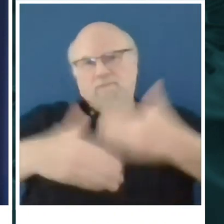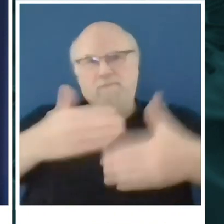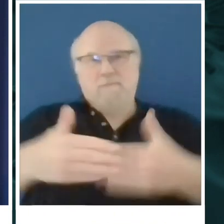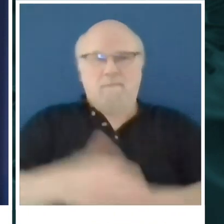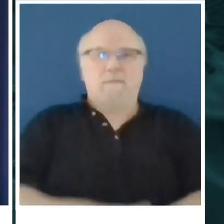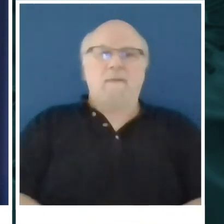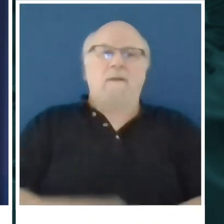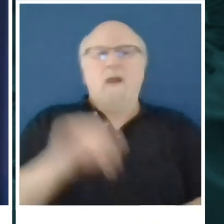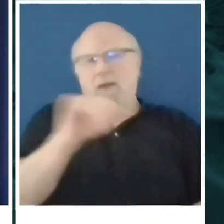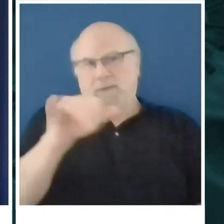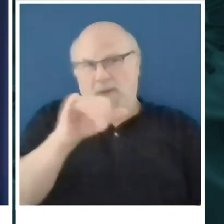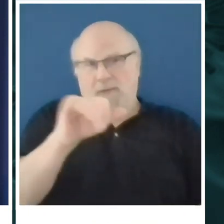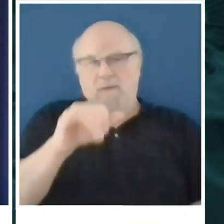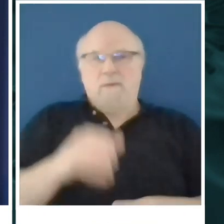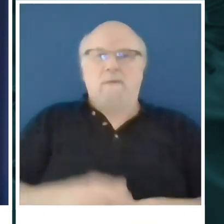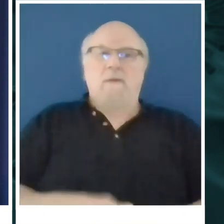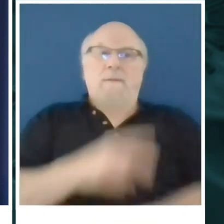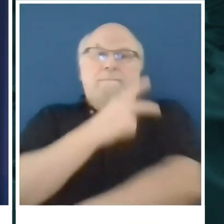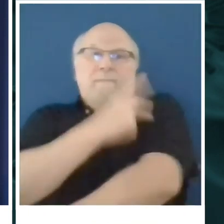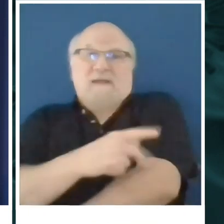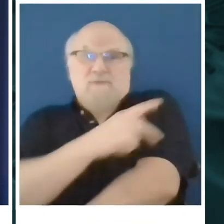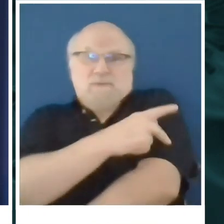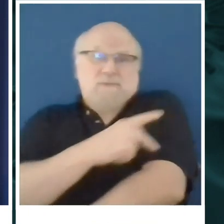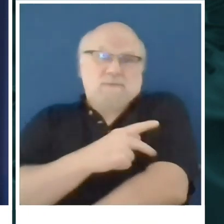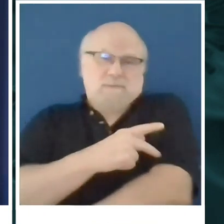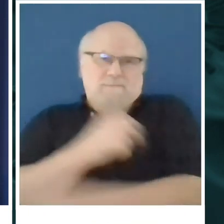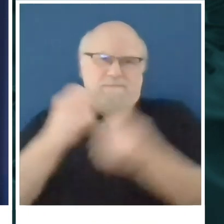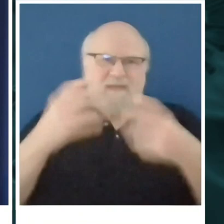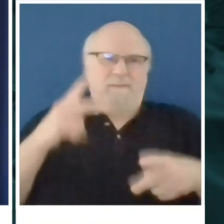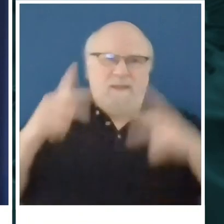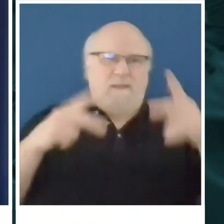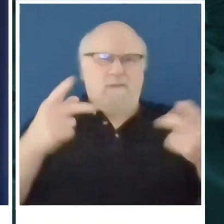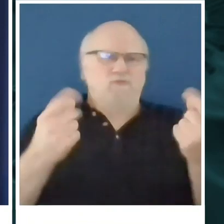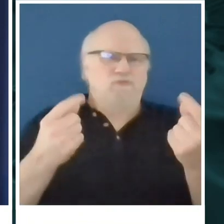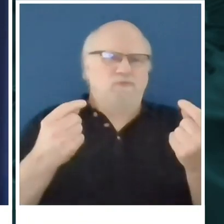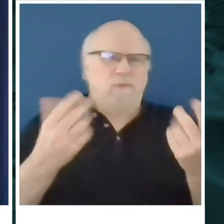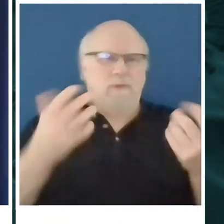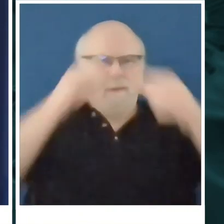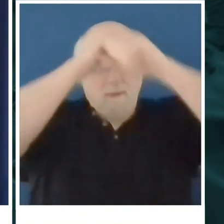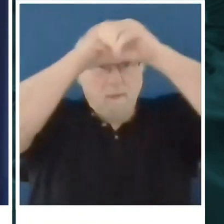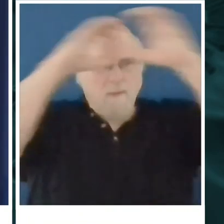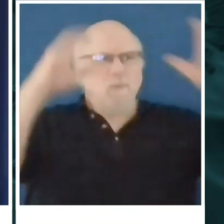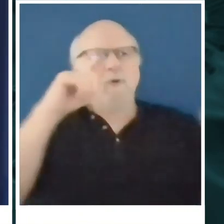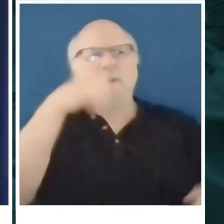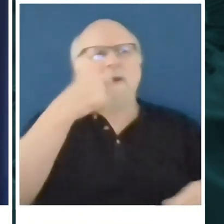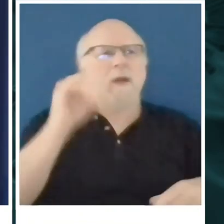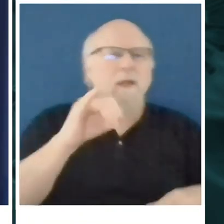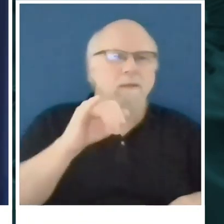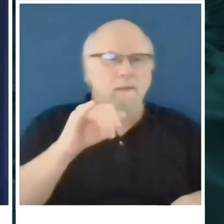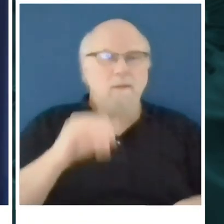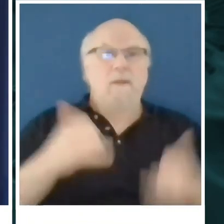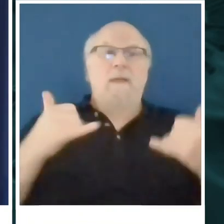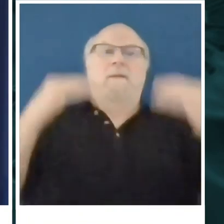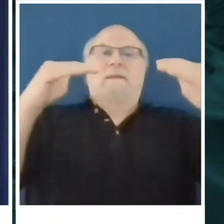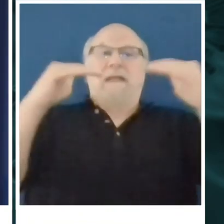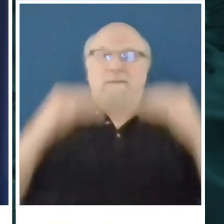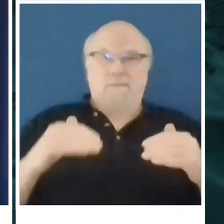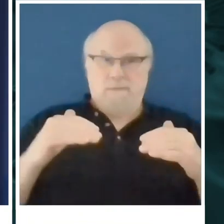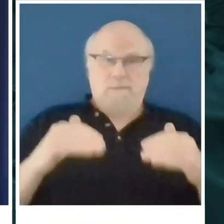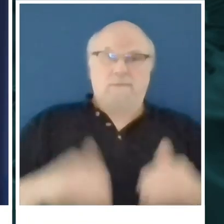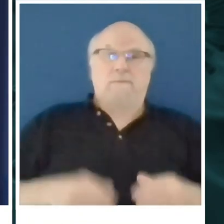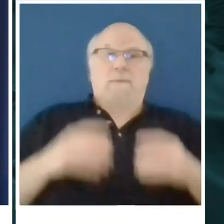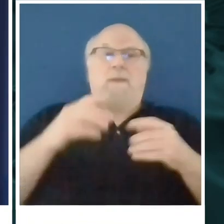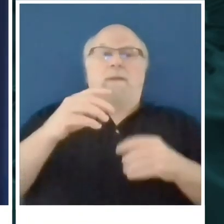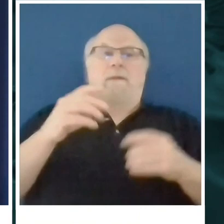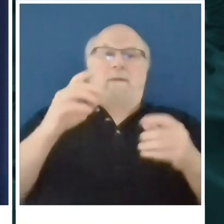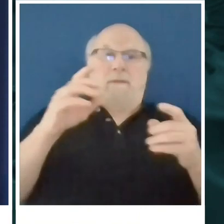in the event there's a wave at some point in the future. Director Woodard, I'll let you answer the nursing home question and if you have any specifics on